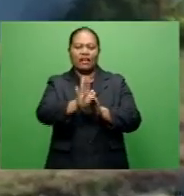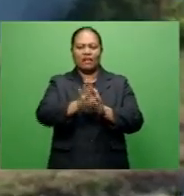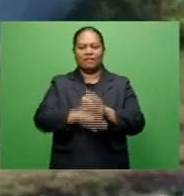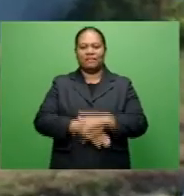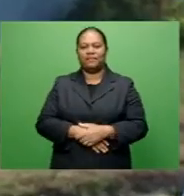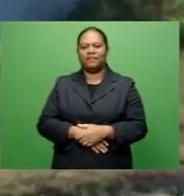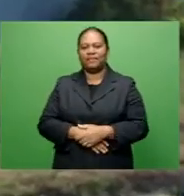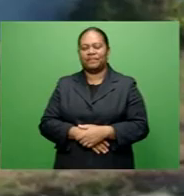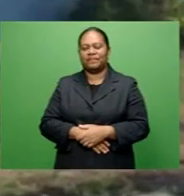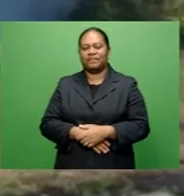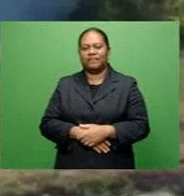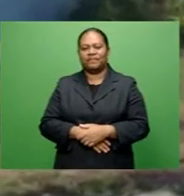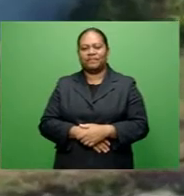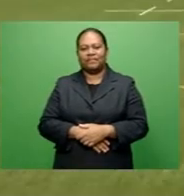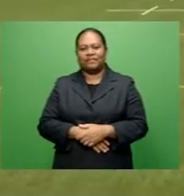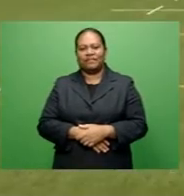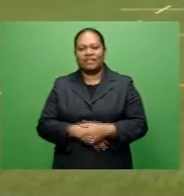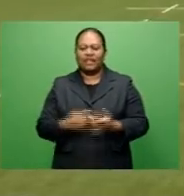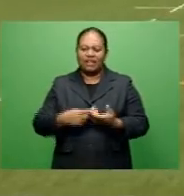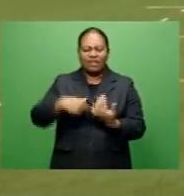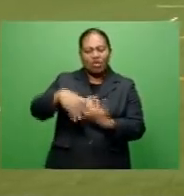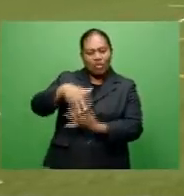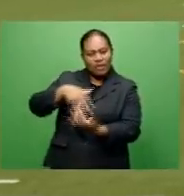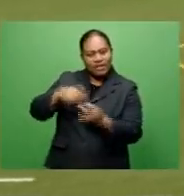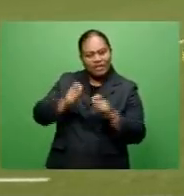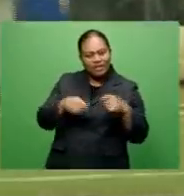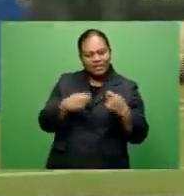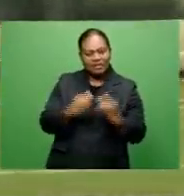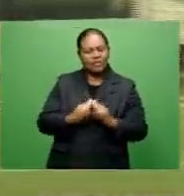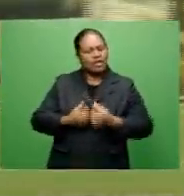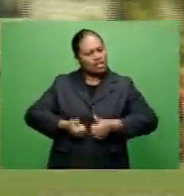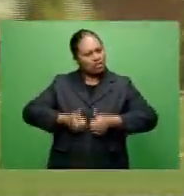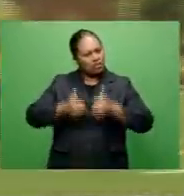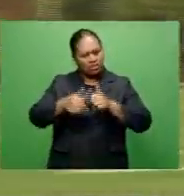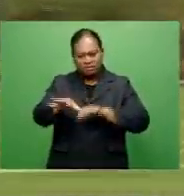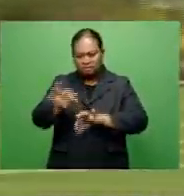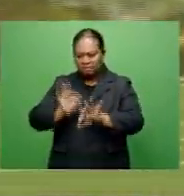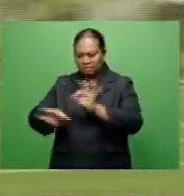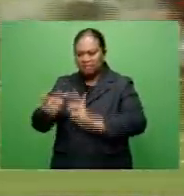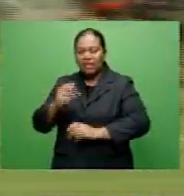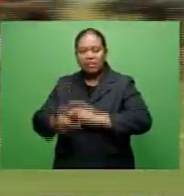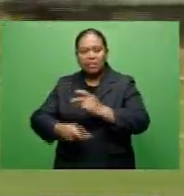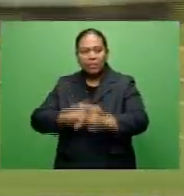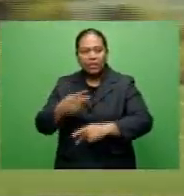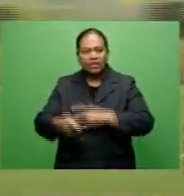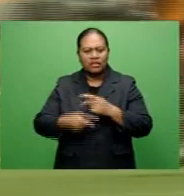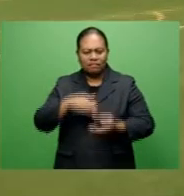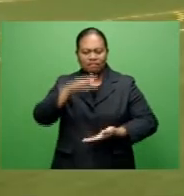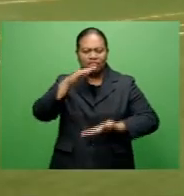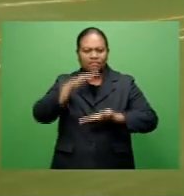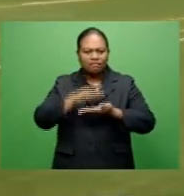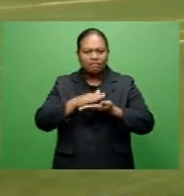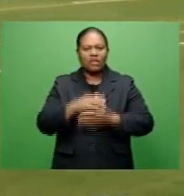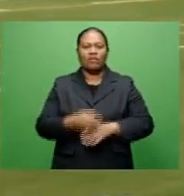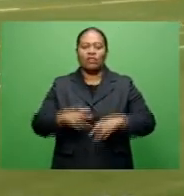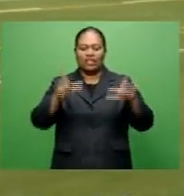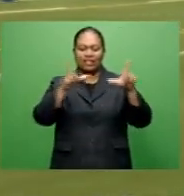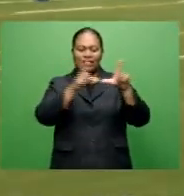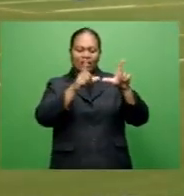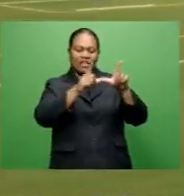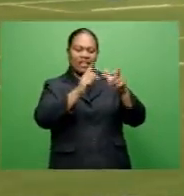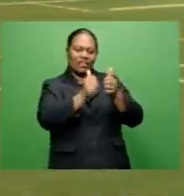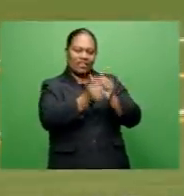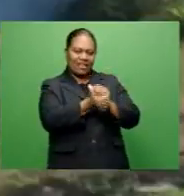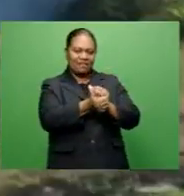keep a solid combination. It is also a good selection process, narrowing down the best for the Tokyo Games in July.